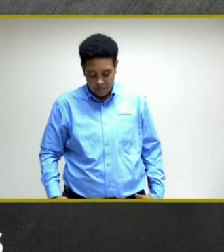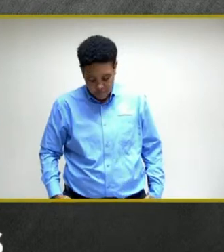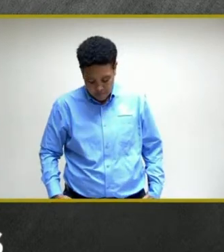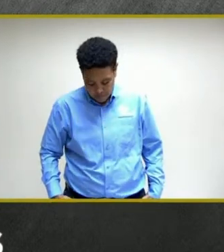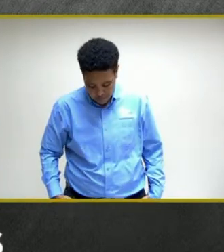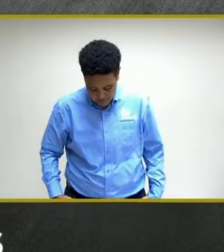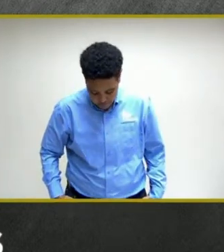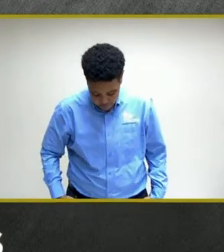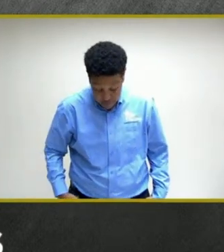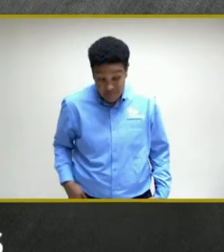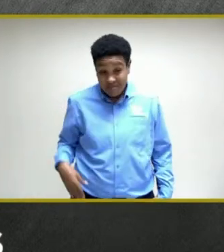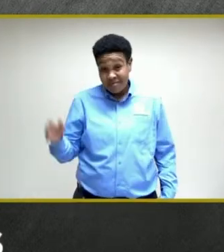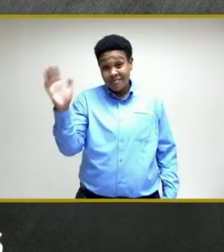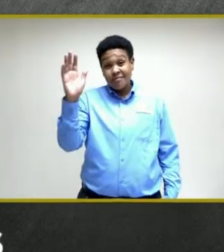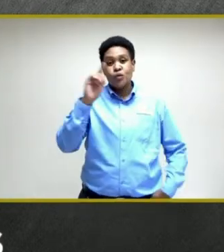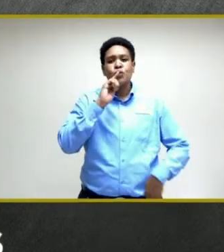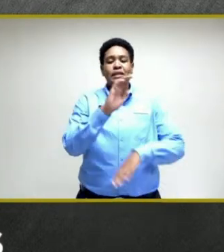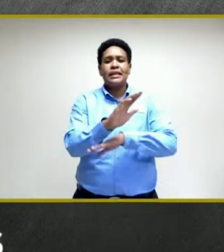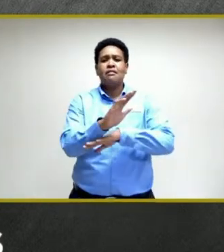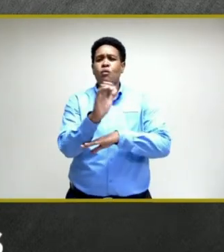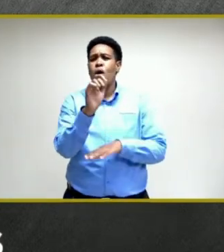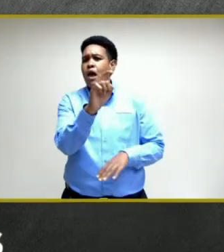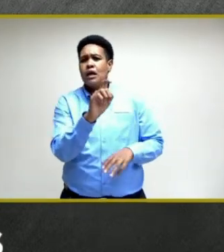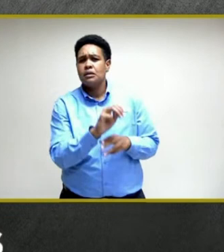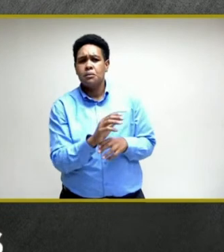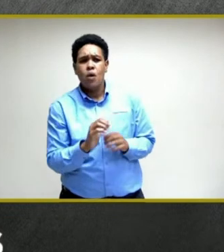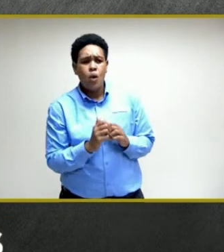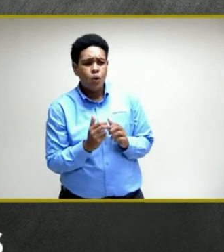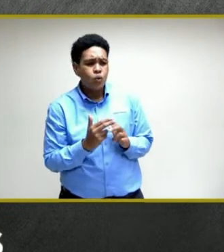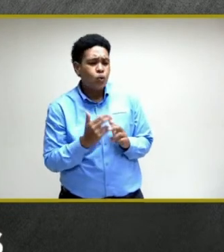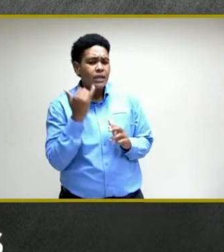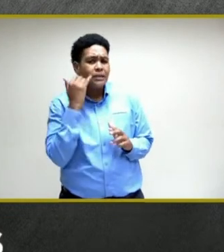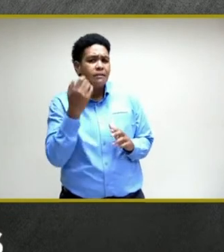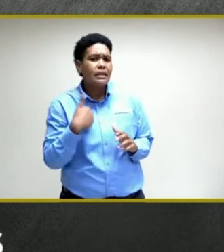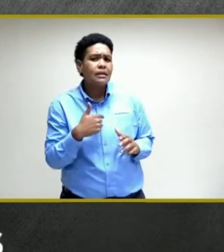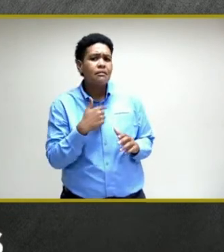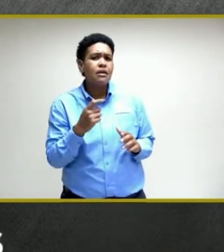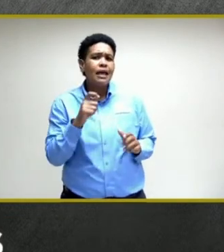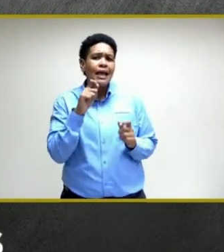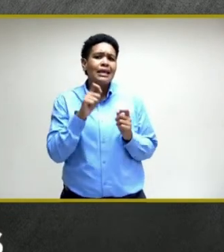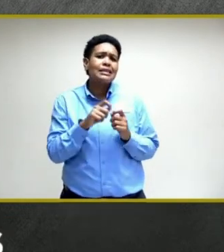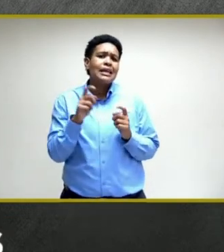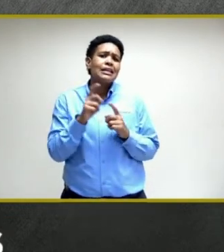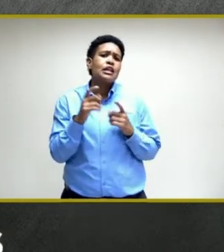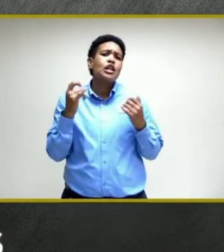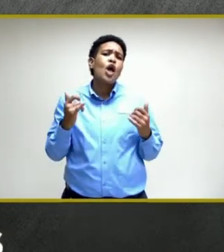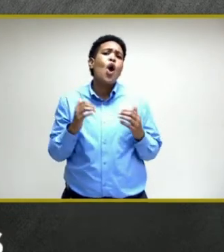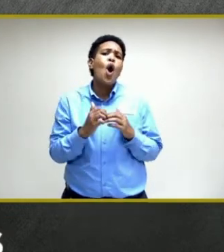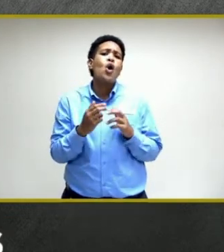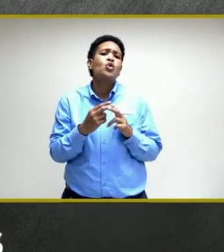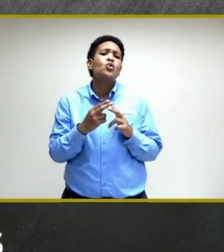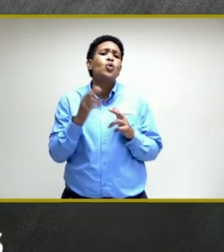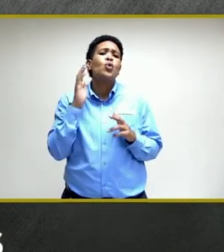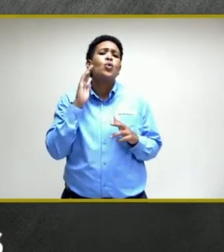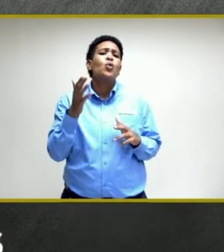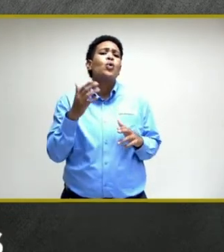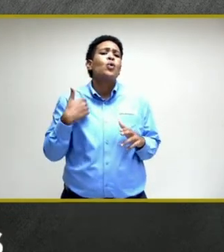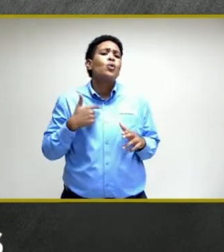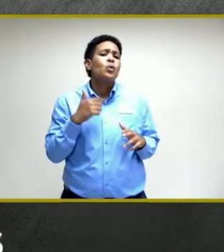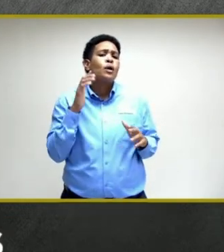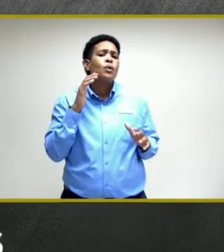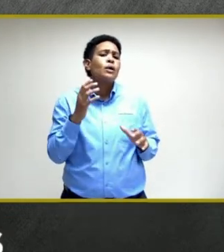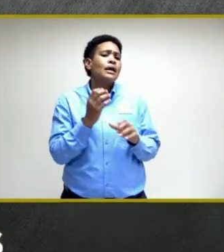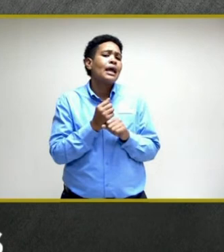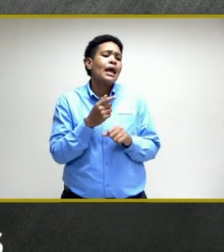Okay. I just want to ask the minister, how soon, and if you can give an exact date now, how soon will we be